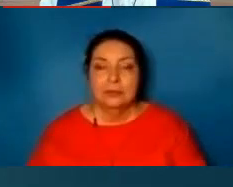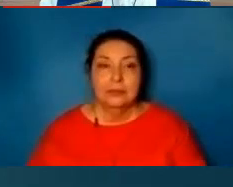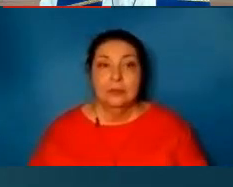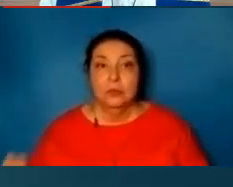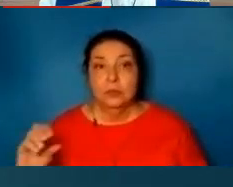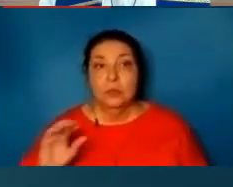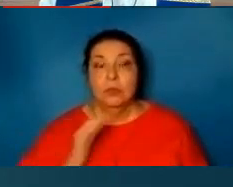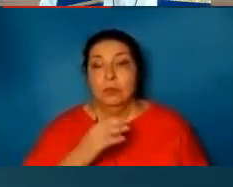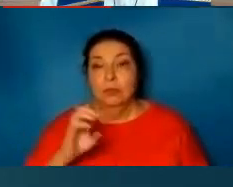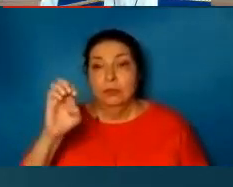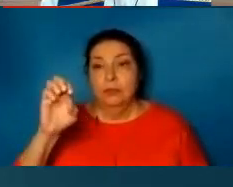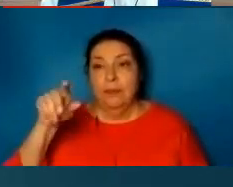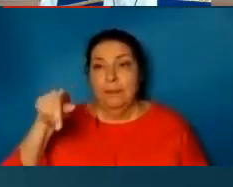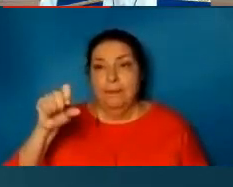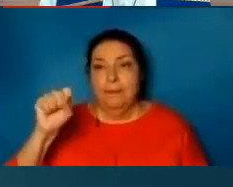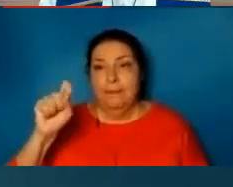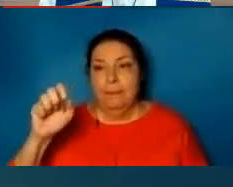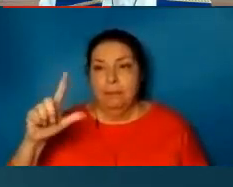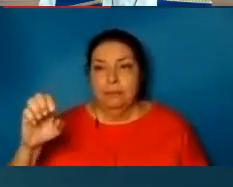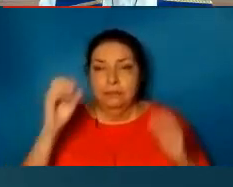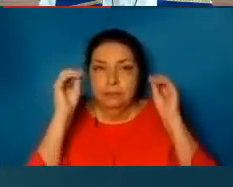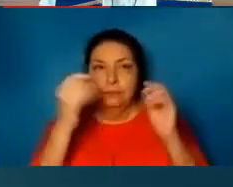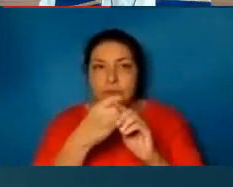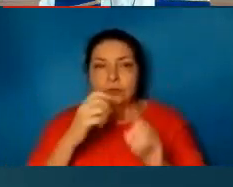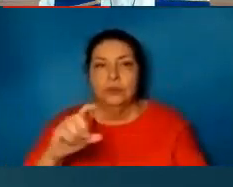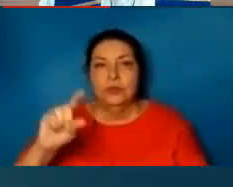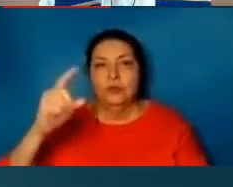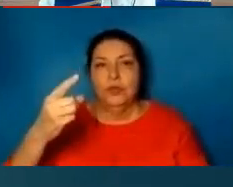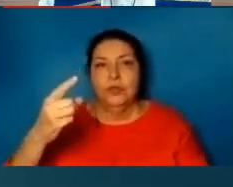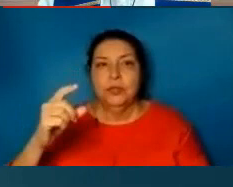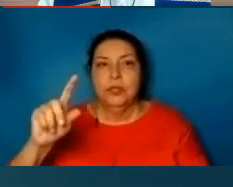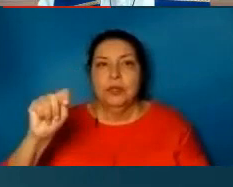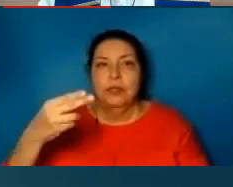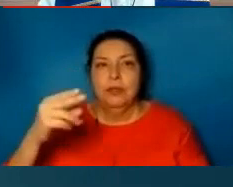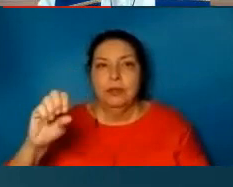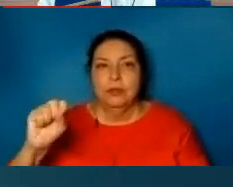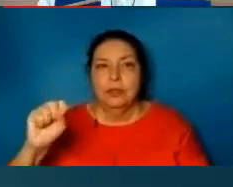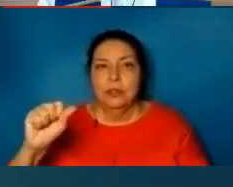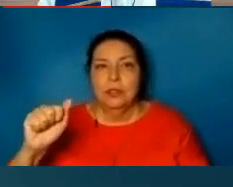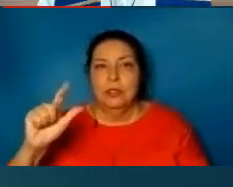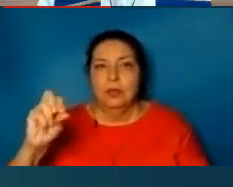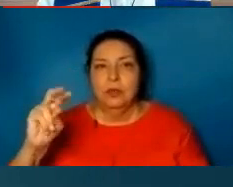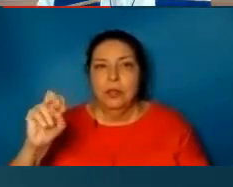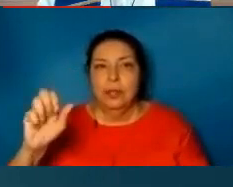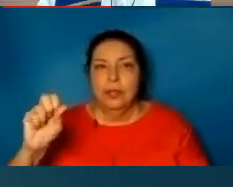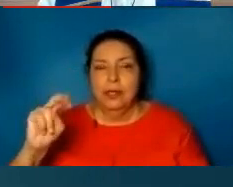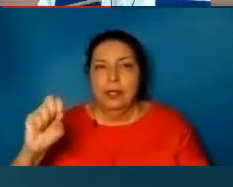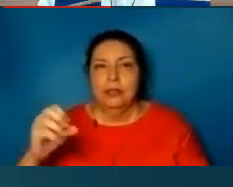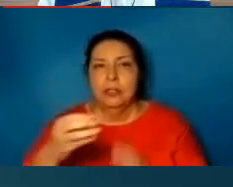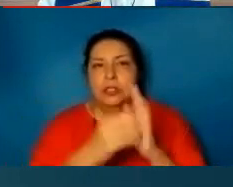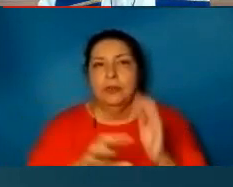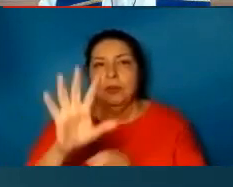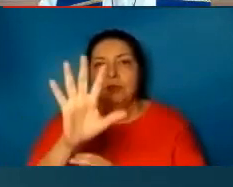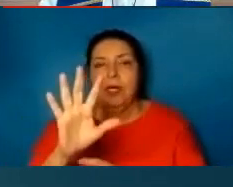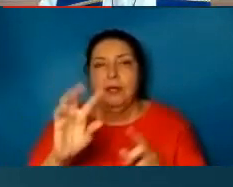This lesson for today comes from the book of 1 Thessalonians. Chapter 5, beginning